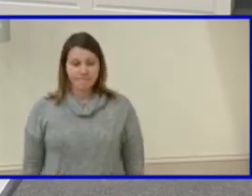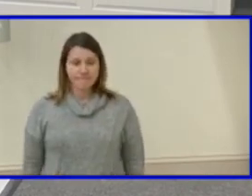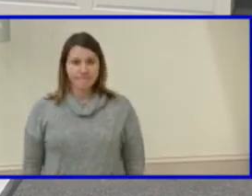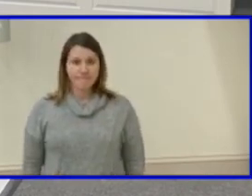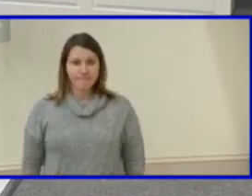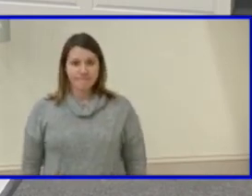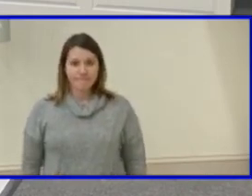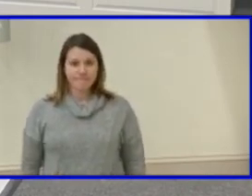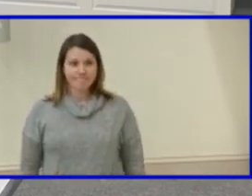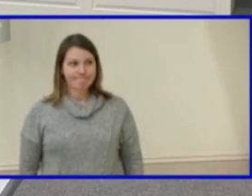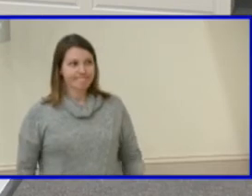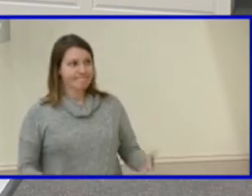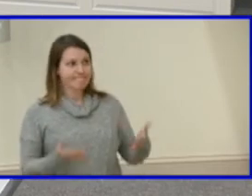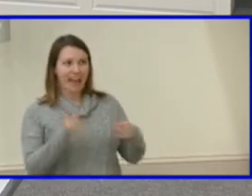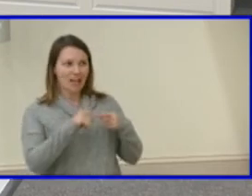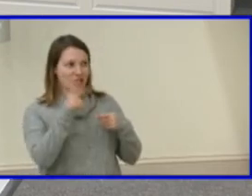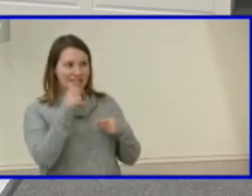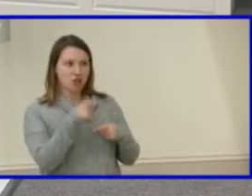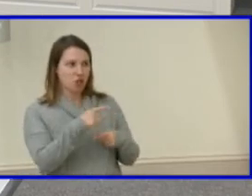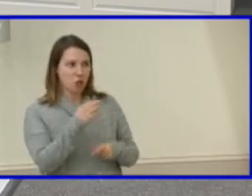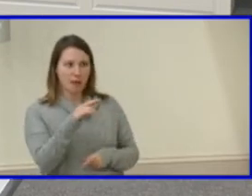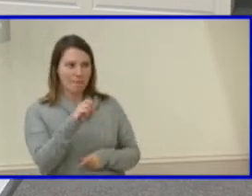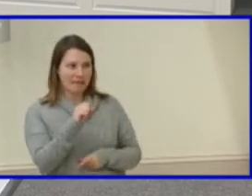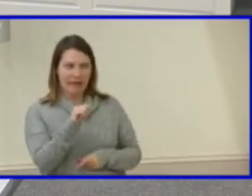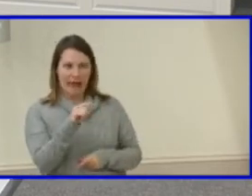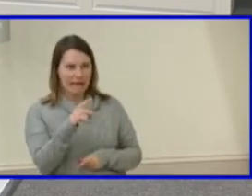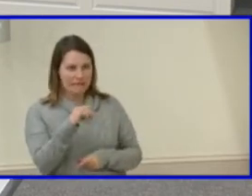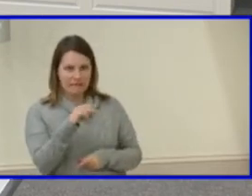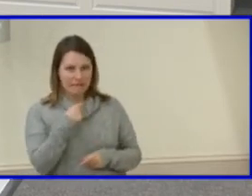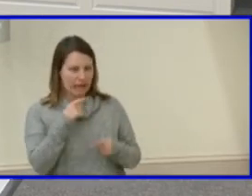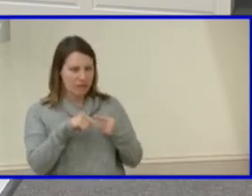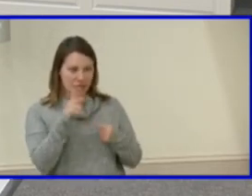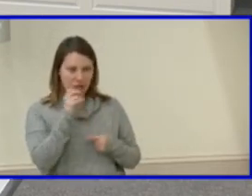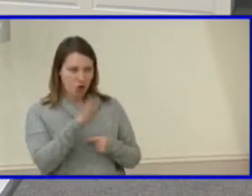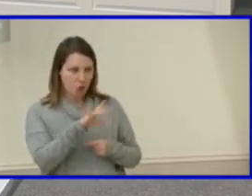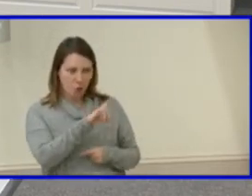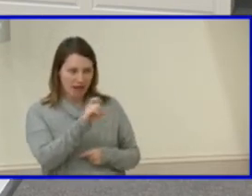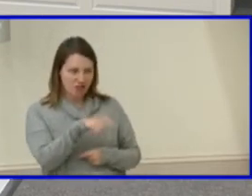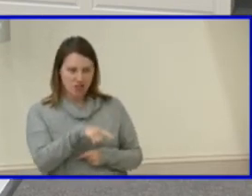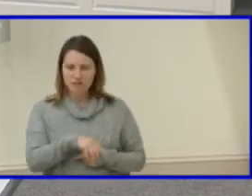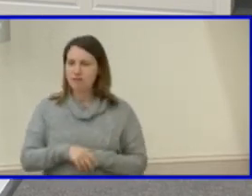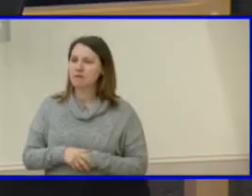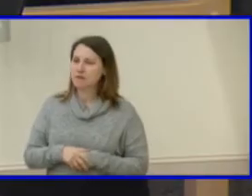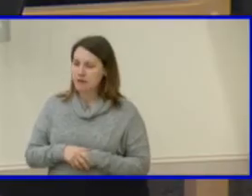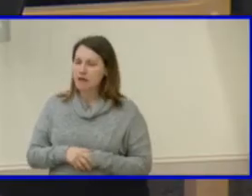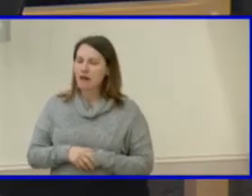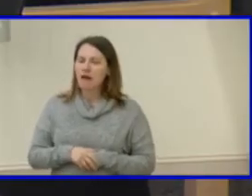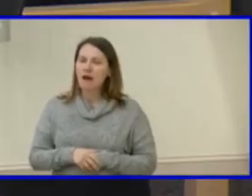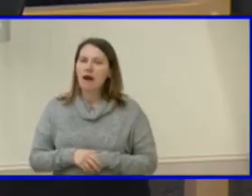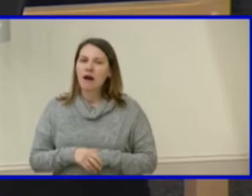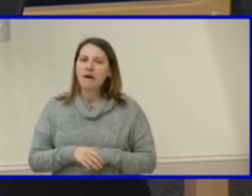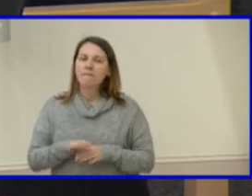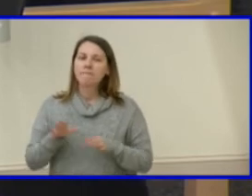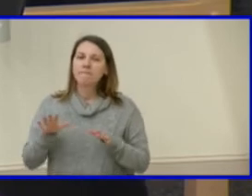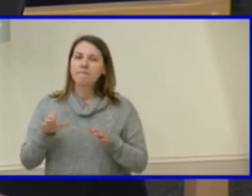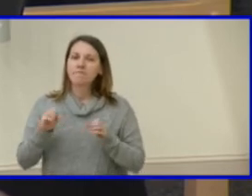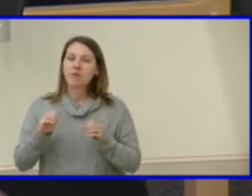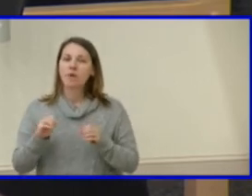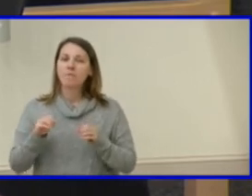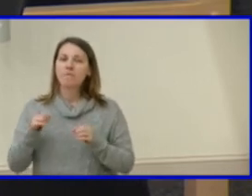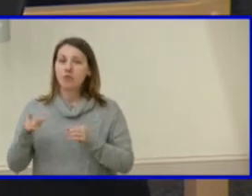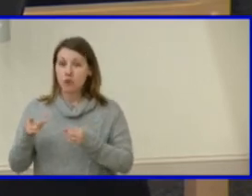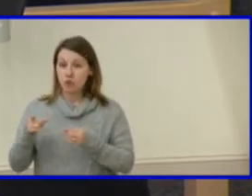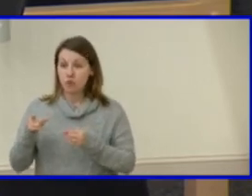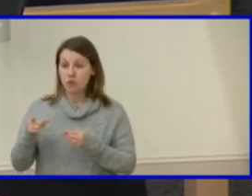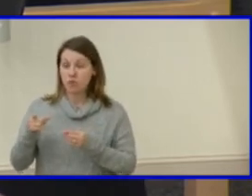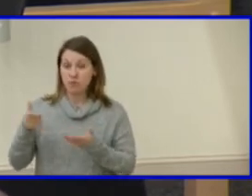i could not hear this is atkins so i didn't hear the question so with with that uh recommendation